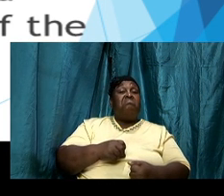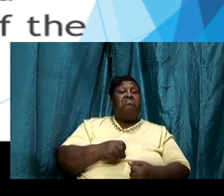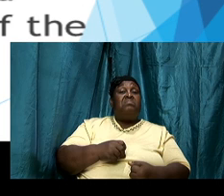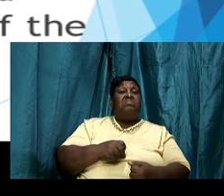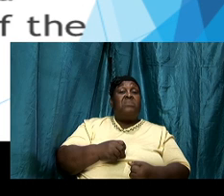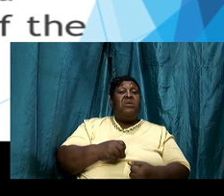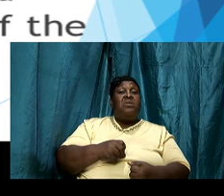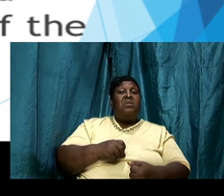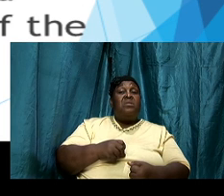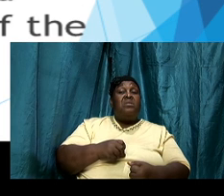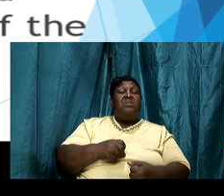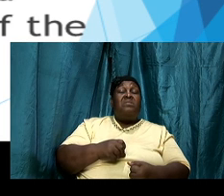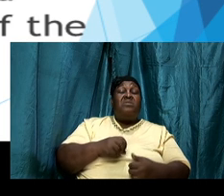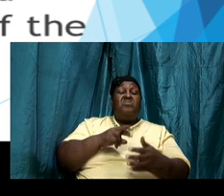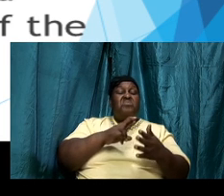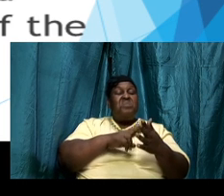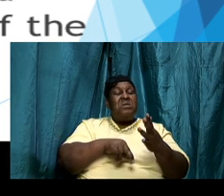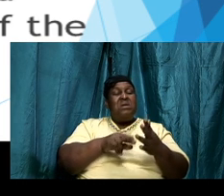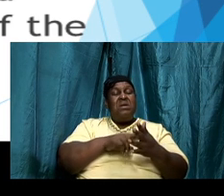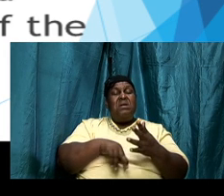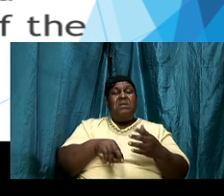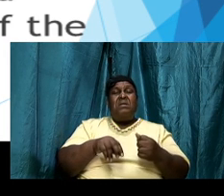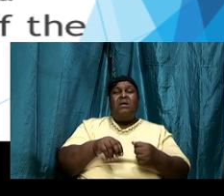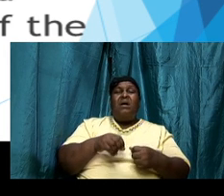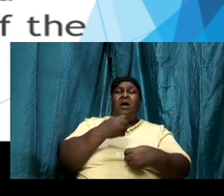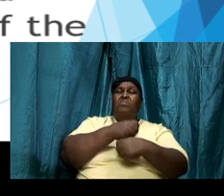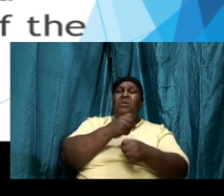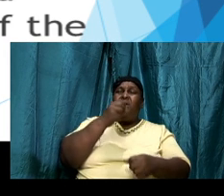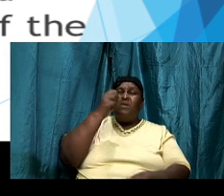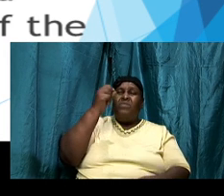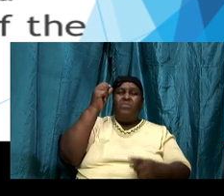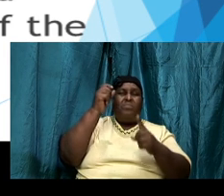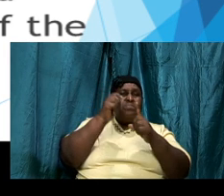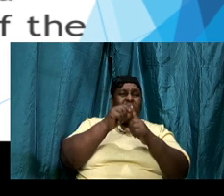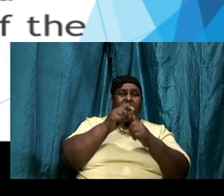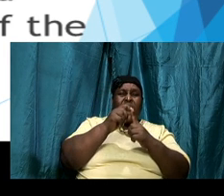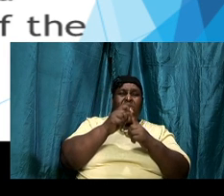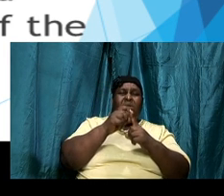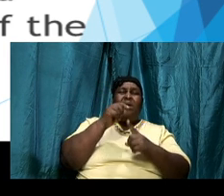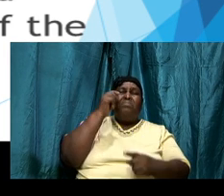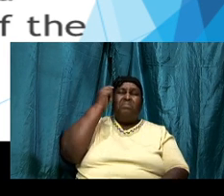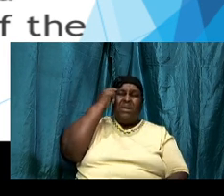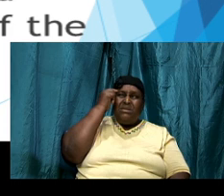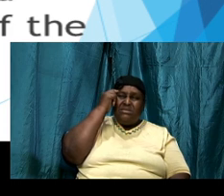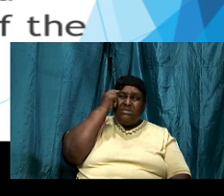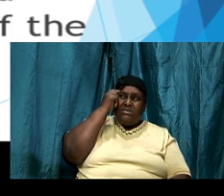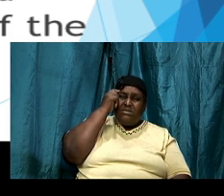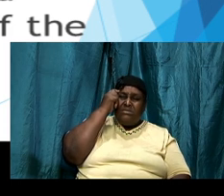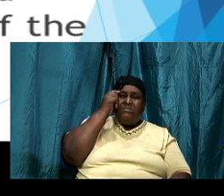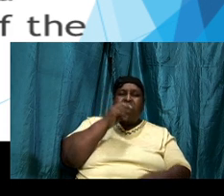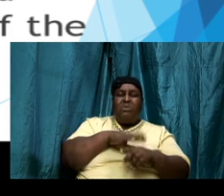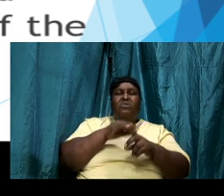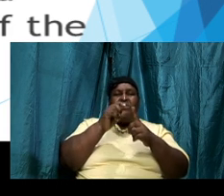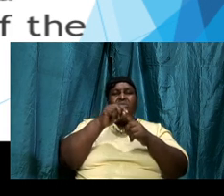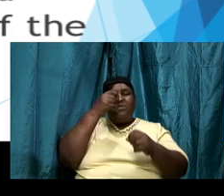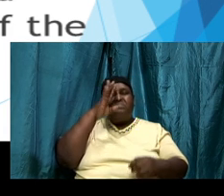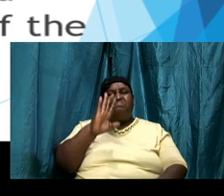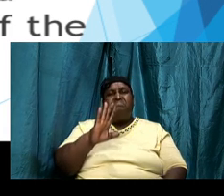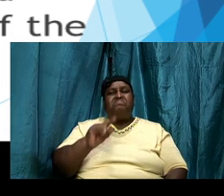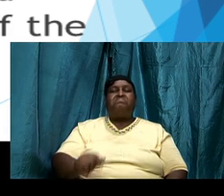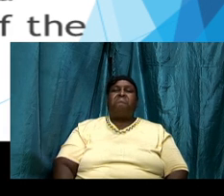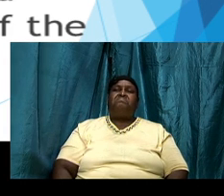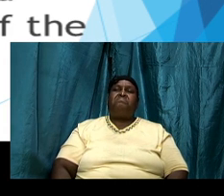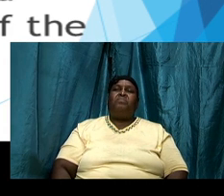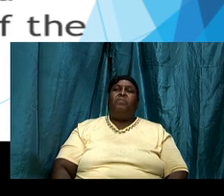on the words of almighty God and so as the world